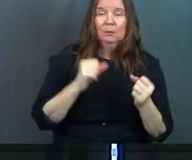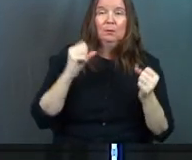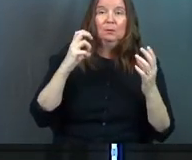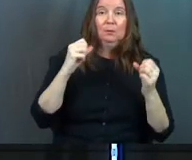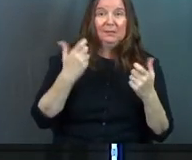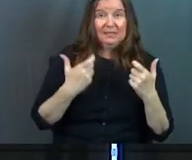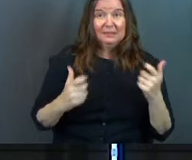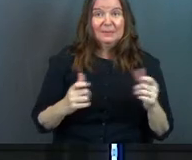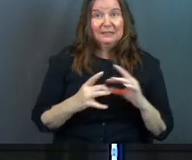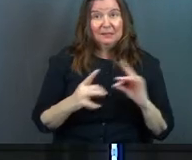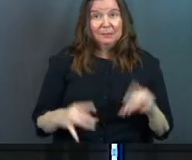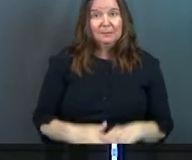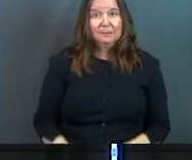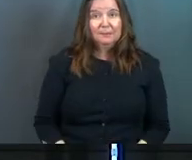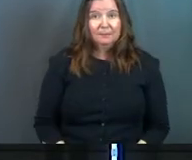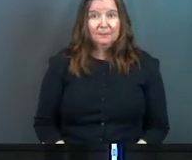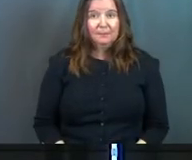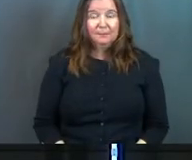It's a big statement.